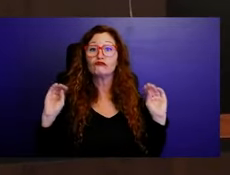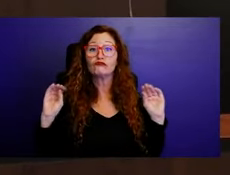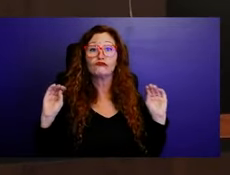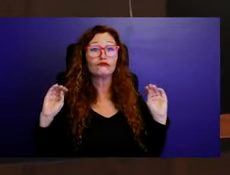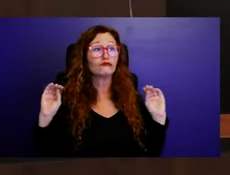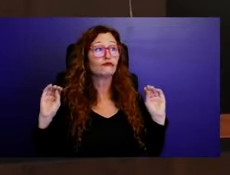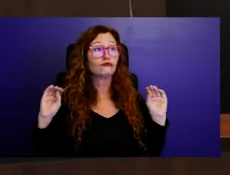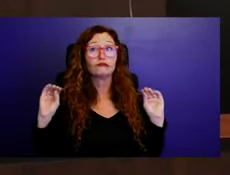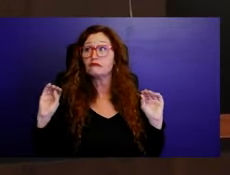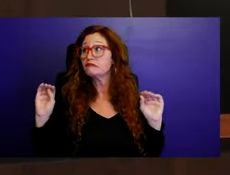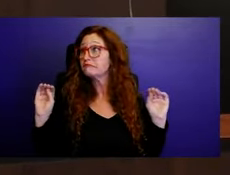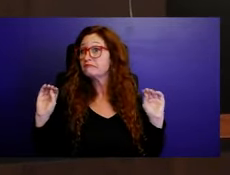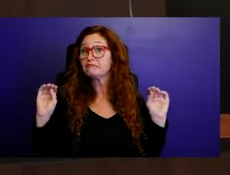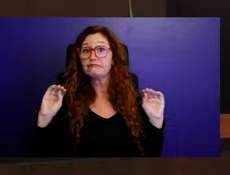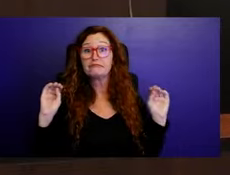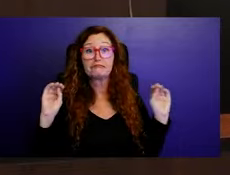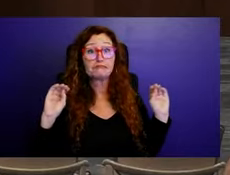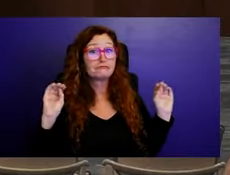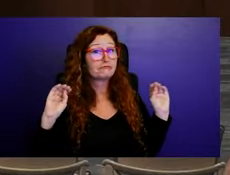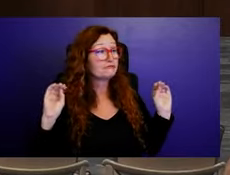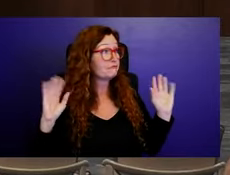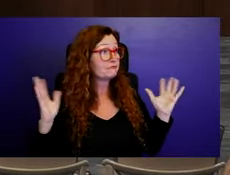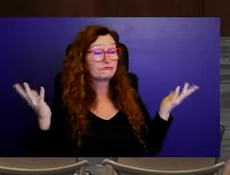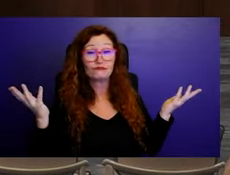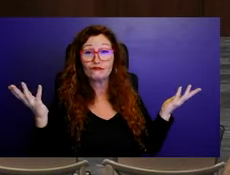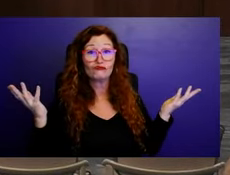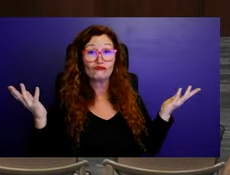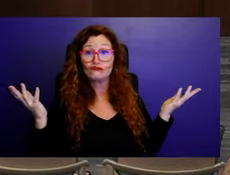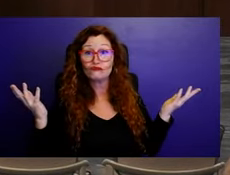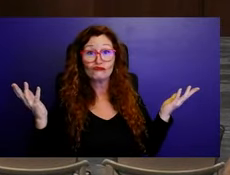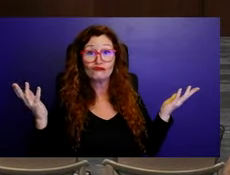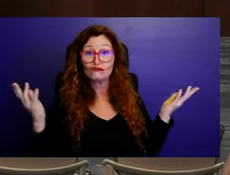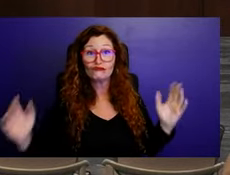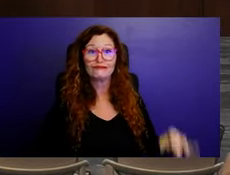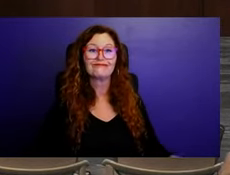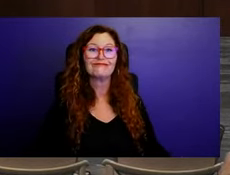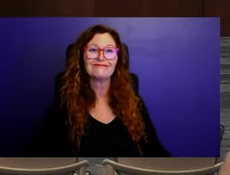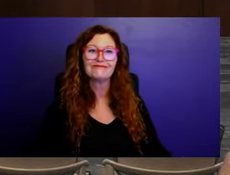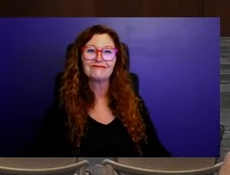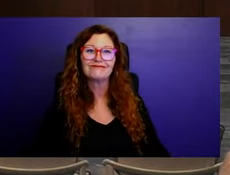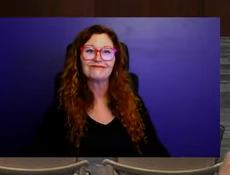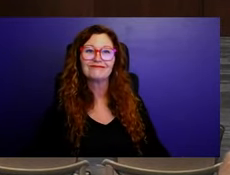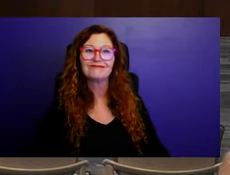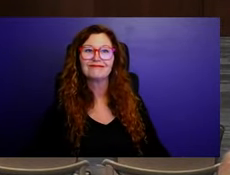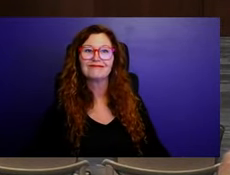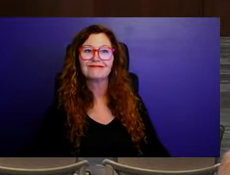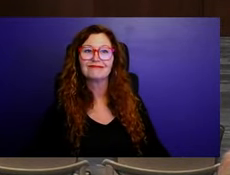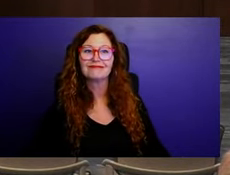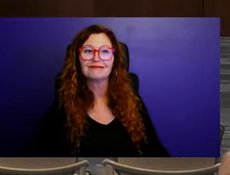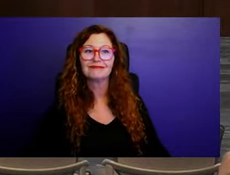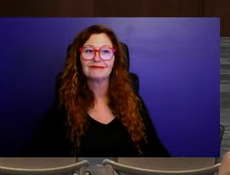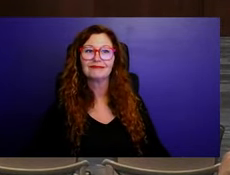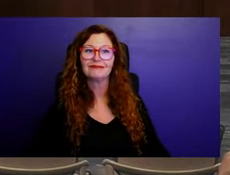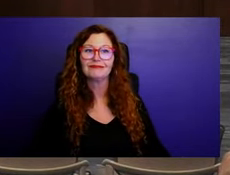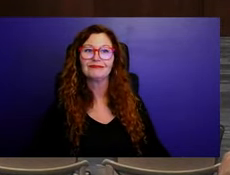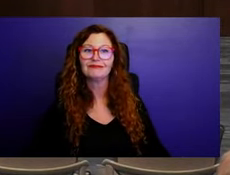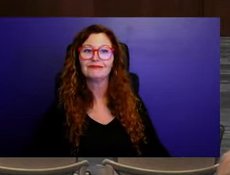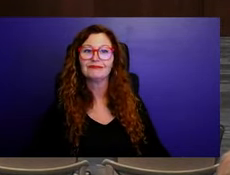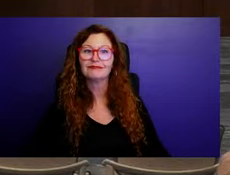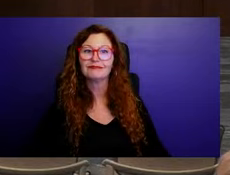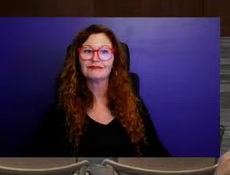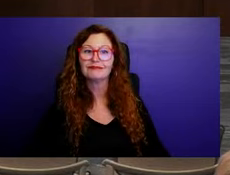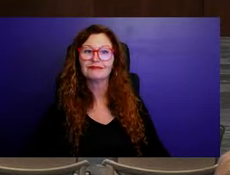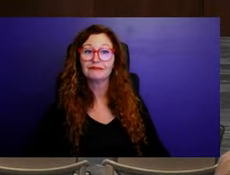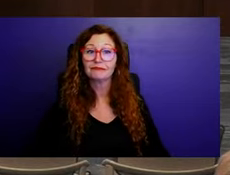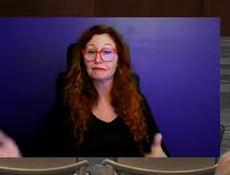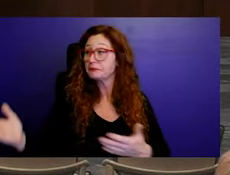I take it staff has nothing else to add? Just going through the steps, guys. So I'll turn now to my colleagues on the dais, if they have any questions